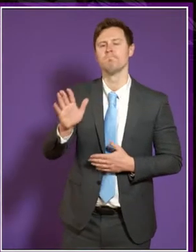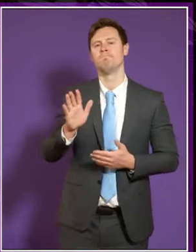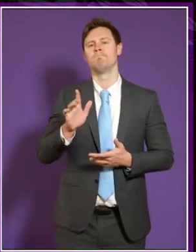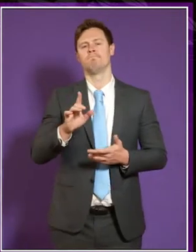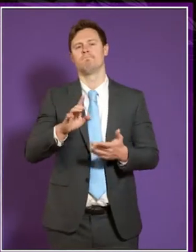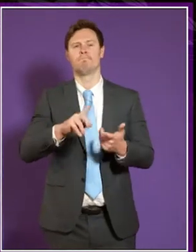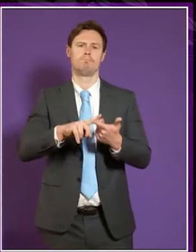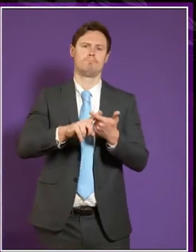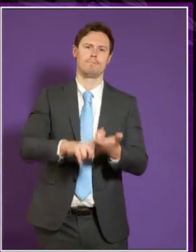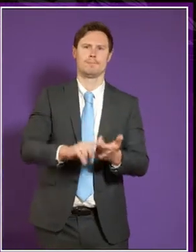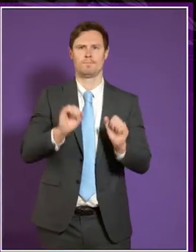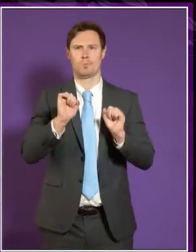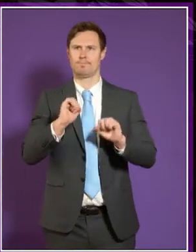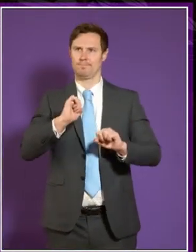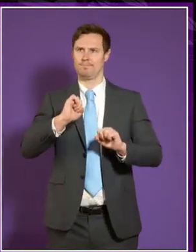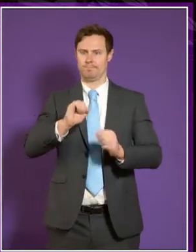how the role is seen.